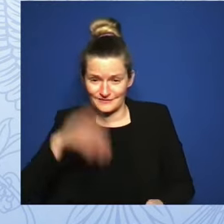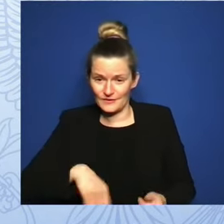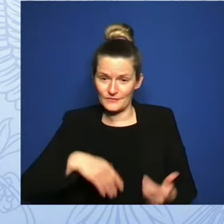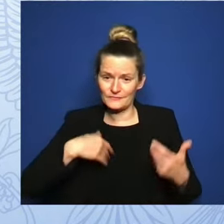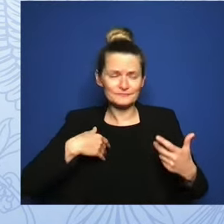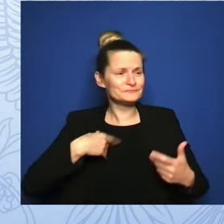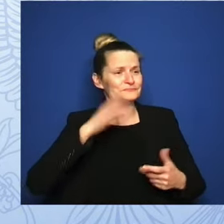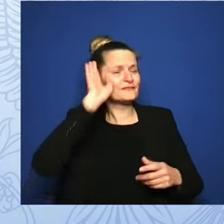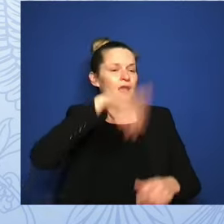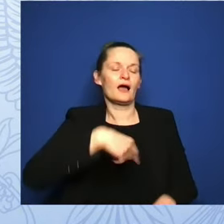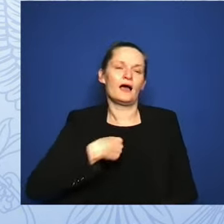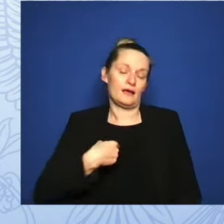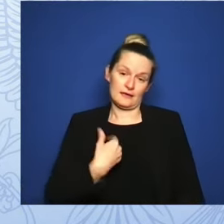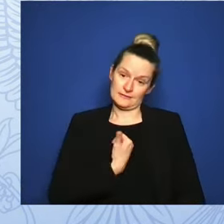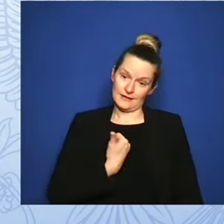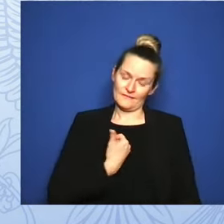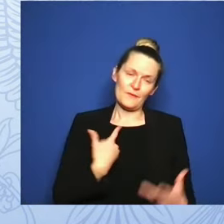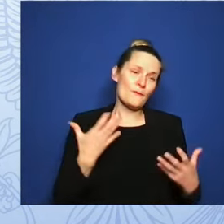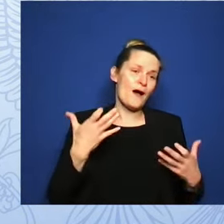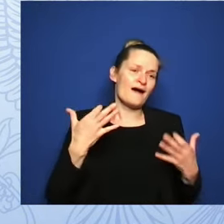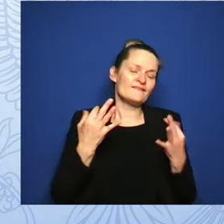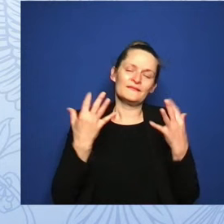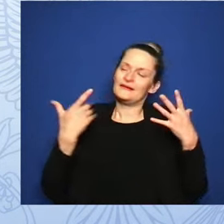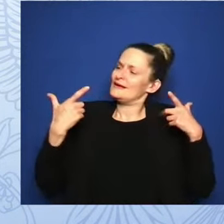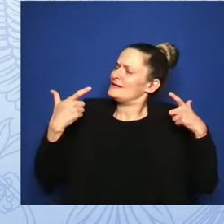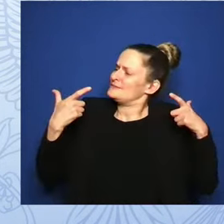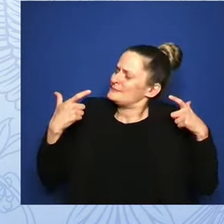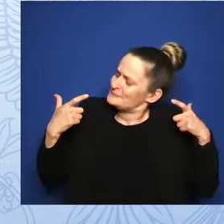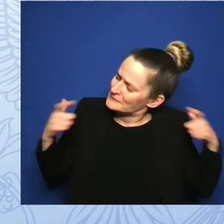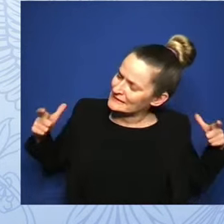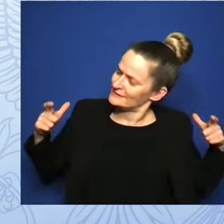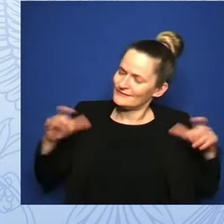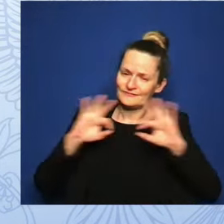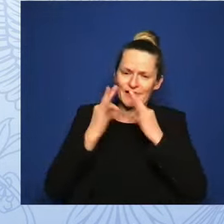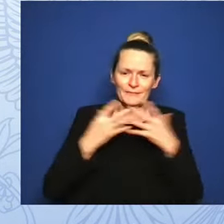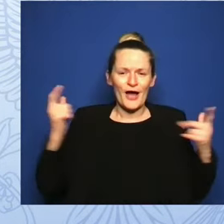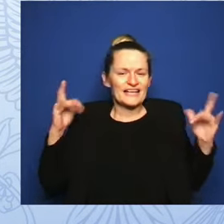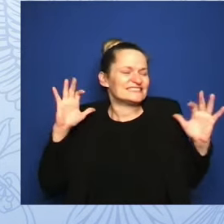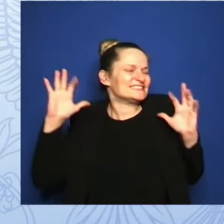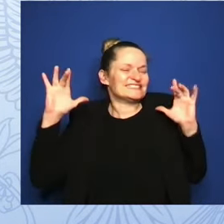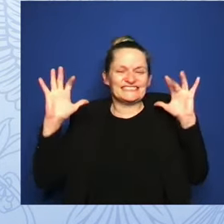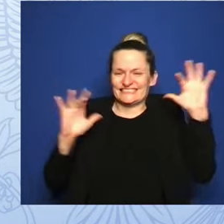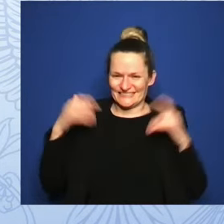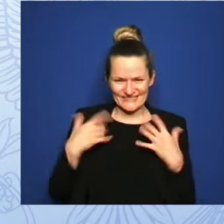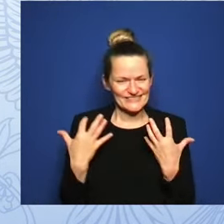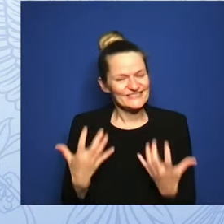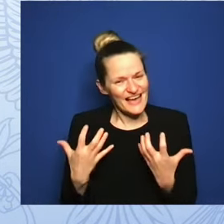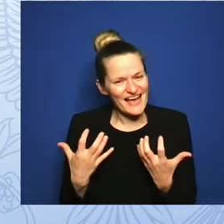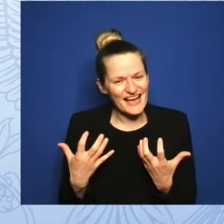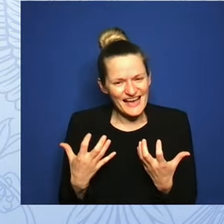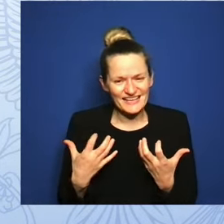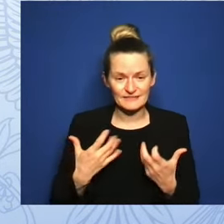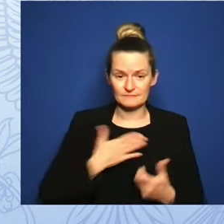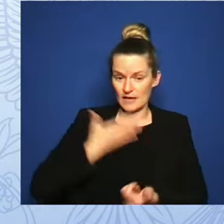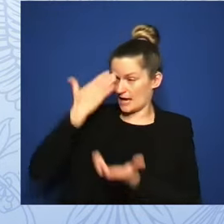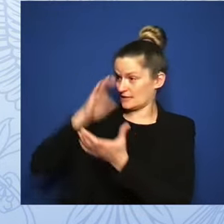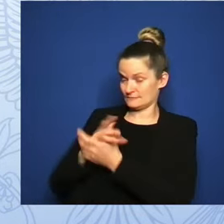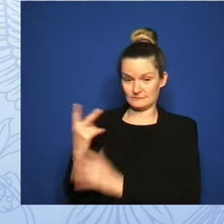to our Texas tree. My husband and I have two healthy and rambunctious children,